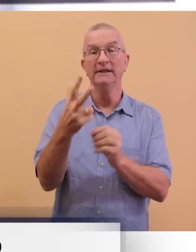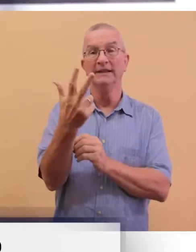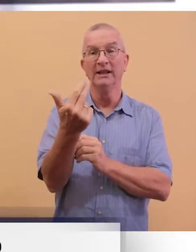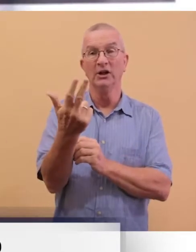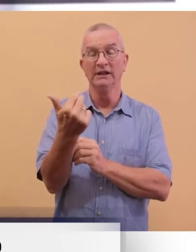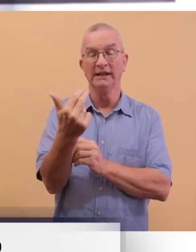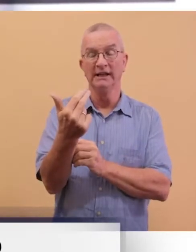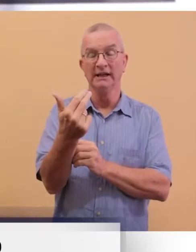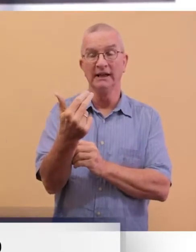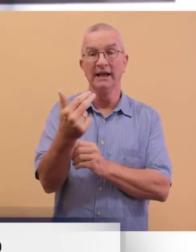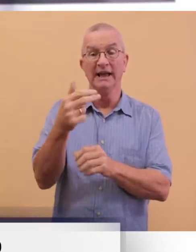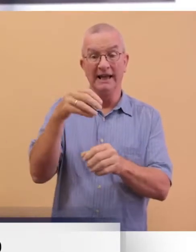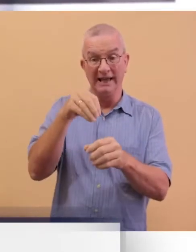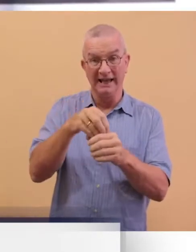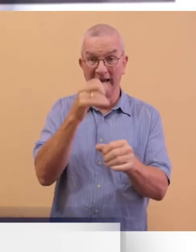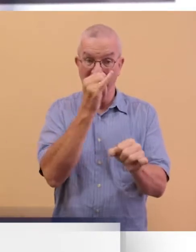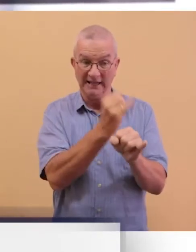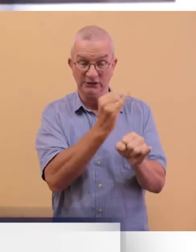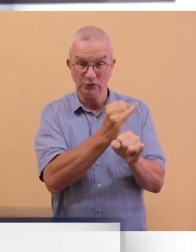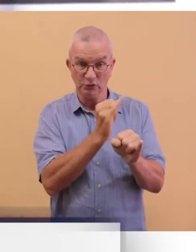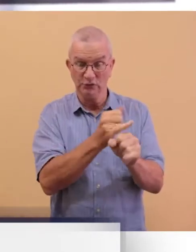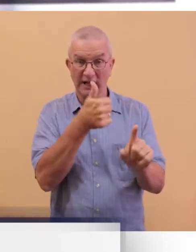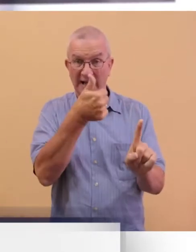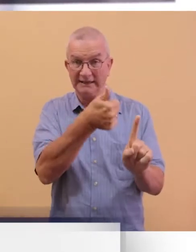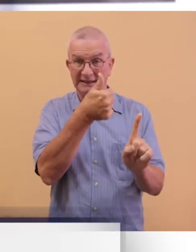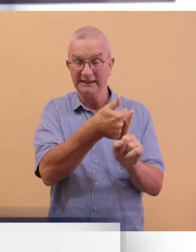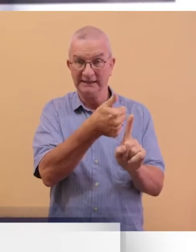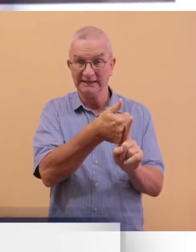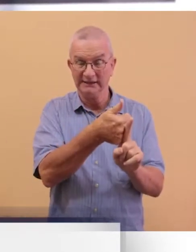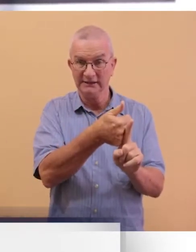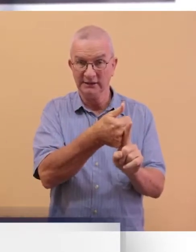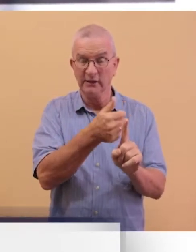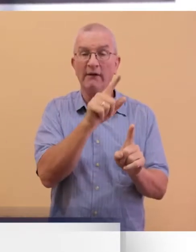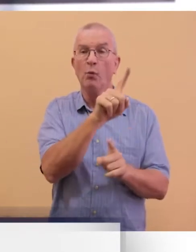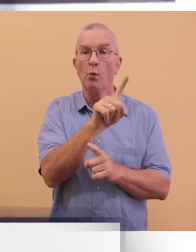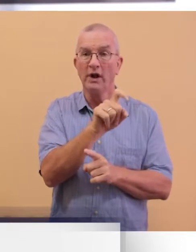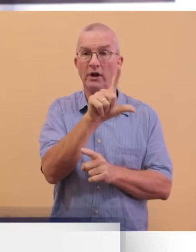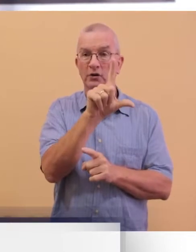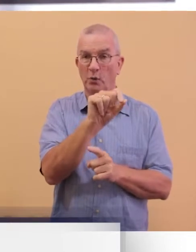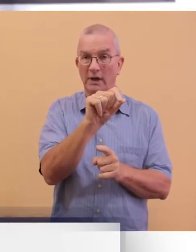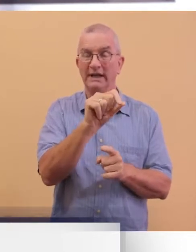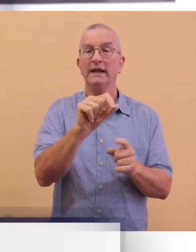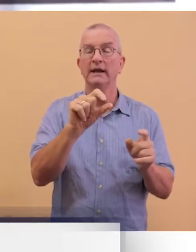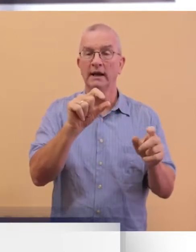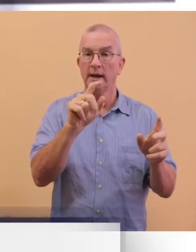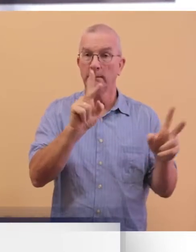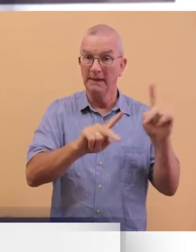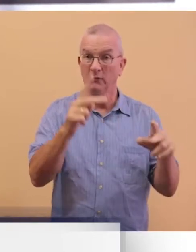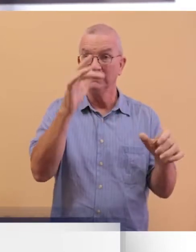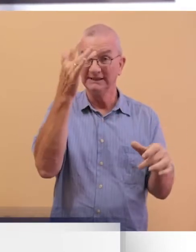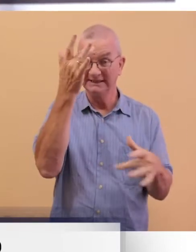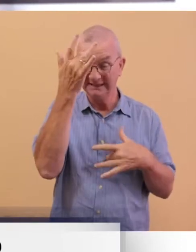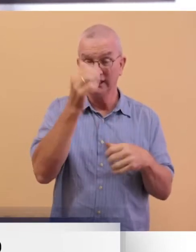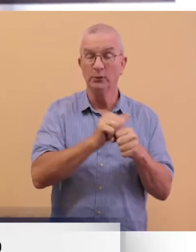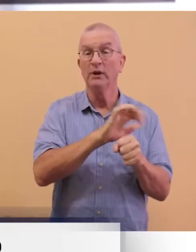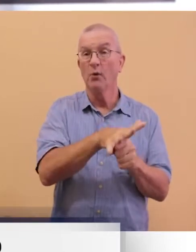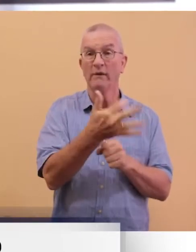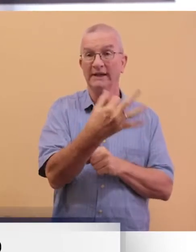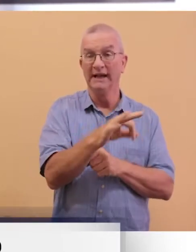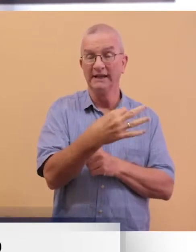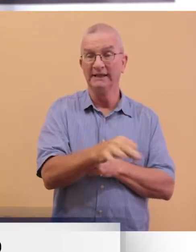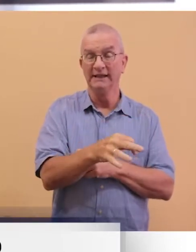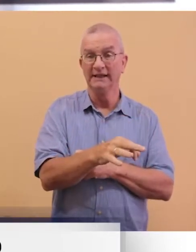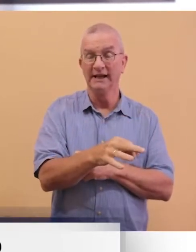In institutional isolation, we currently have 120 active cases, 16 persons in institutional